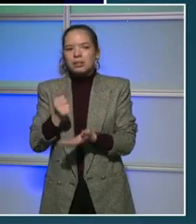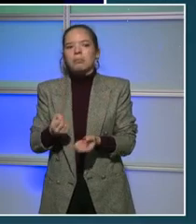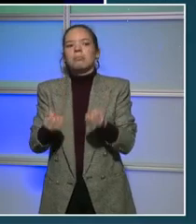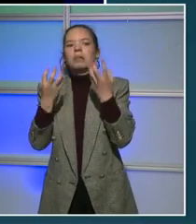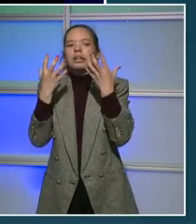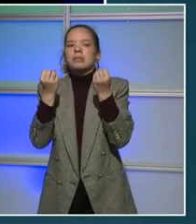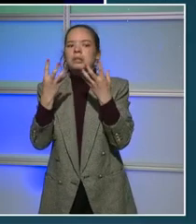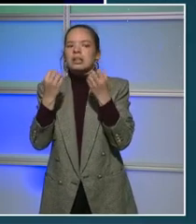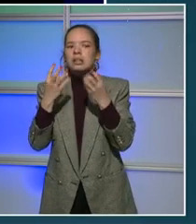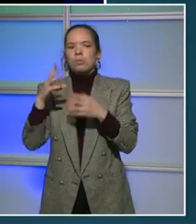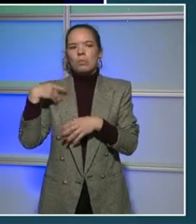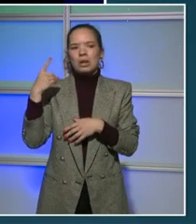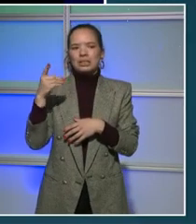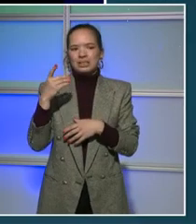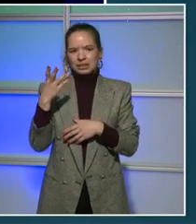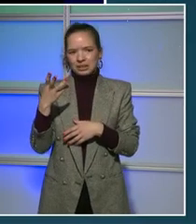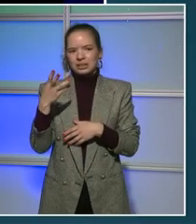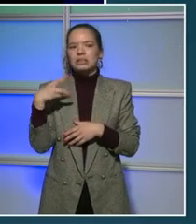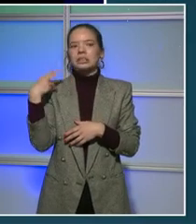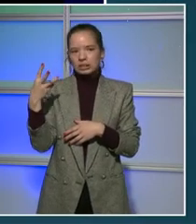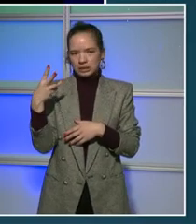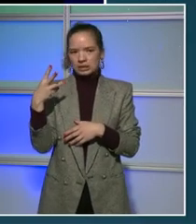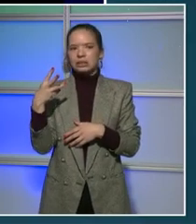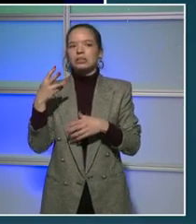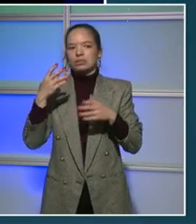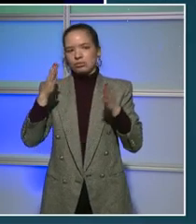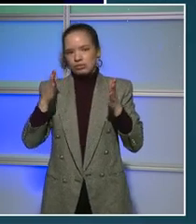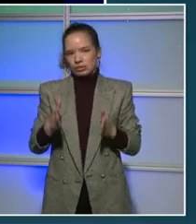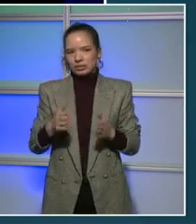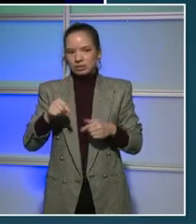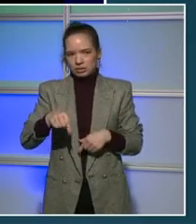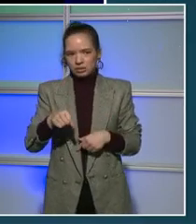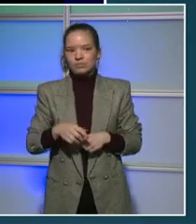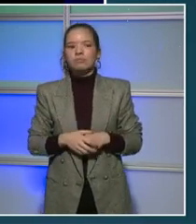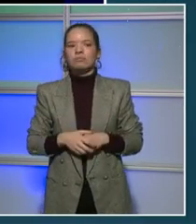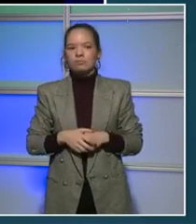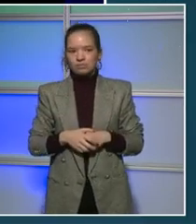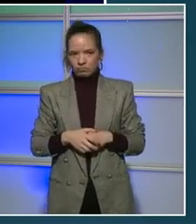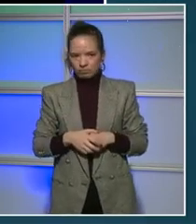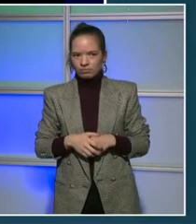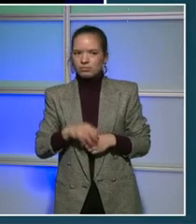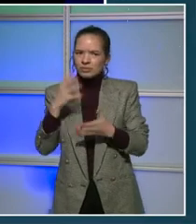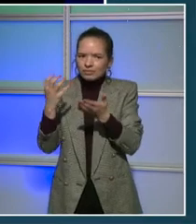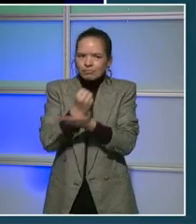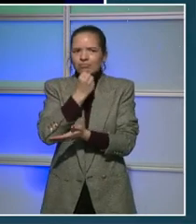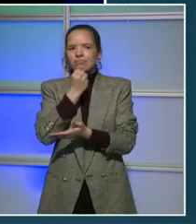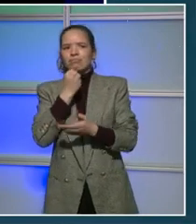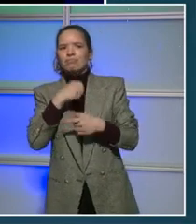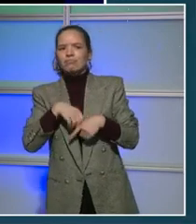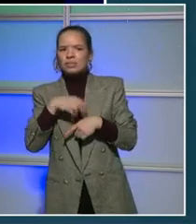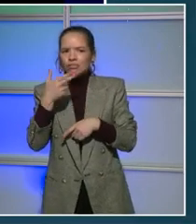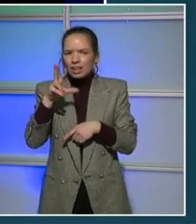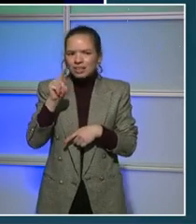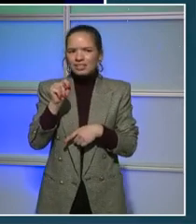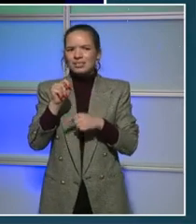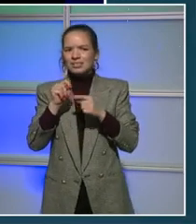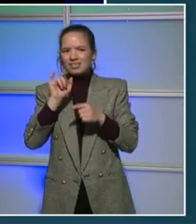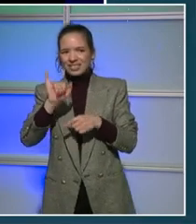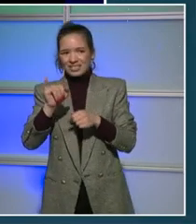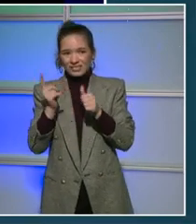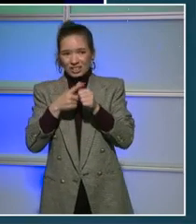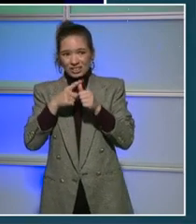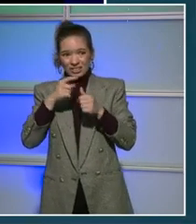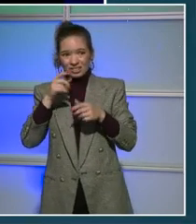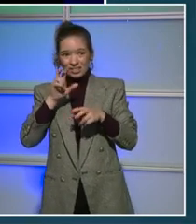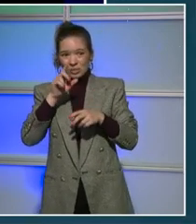American citizens over the last several years. So we have grown. I think our first investment was a million dollars. And